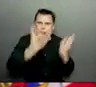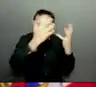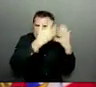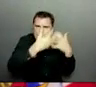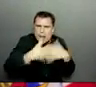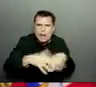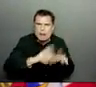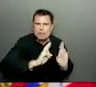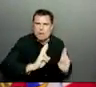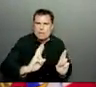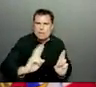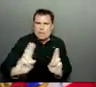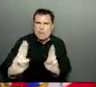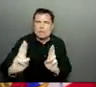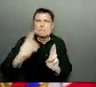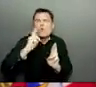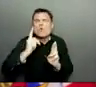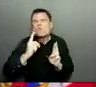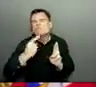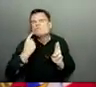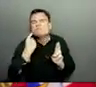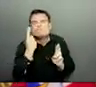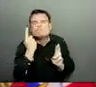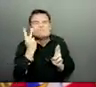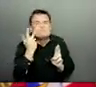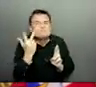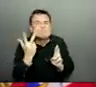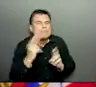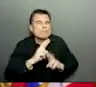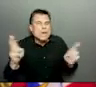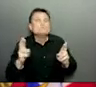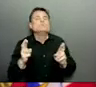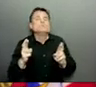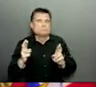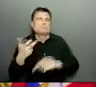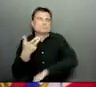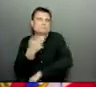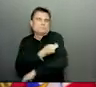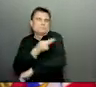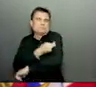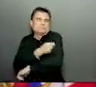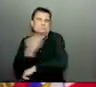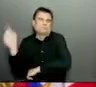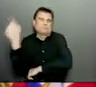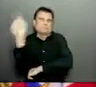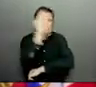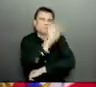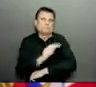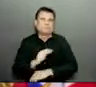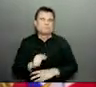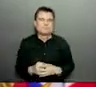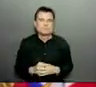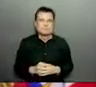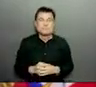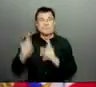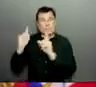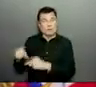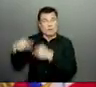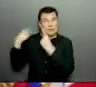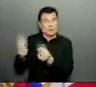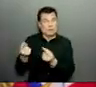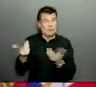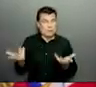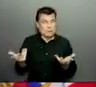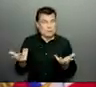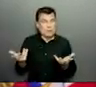underway in the coming days. What we've seen so far is that things are changing quickly, and we'll continue to change quickly